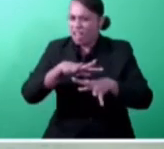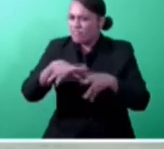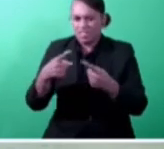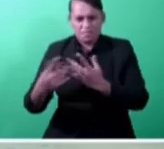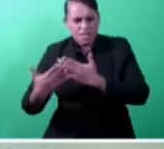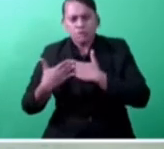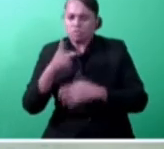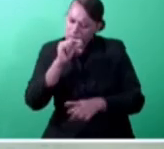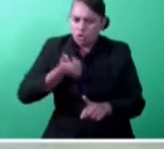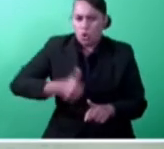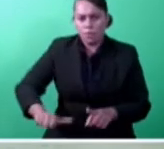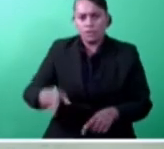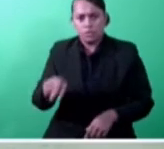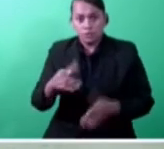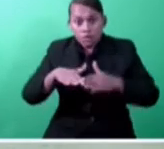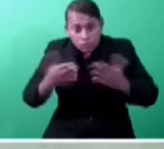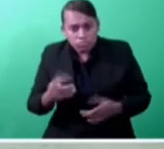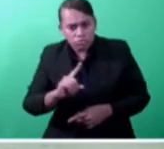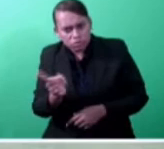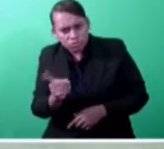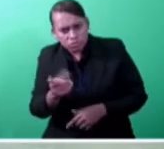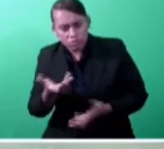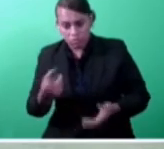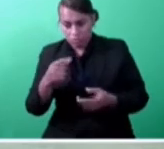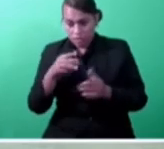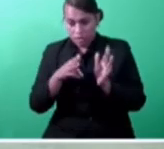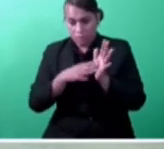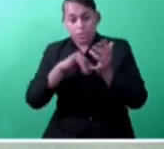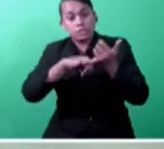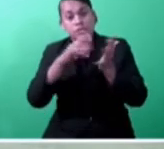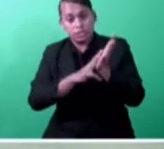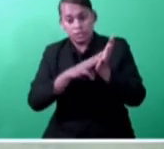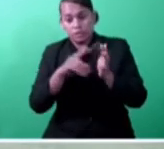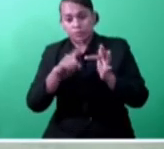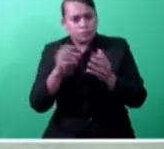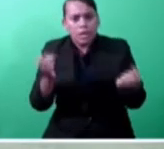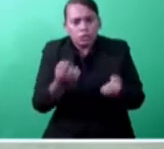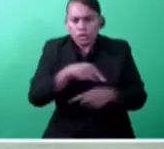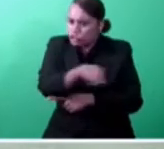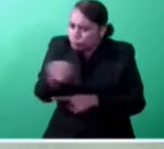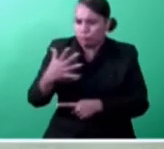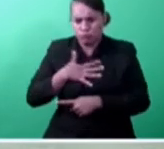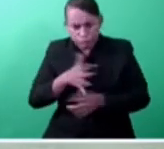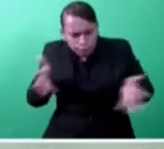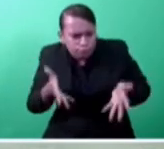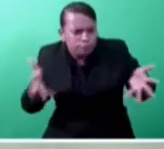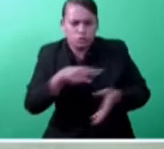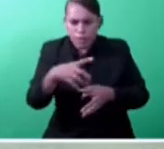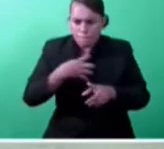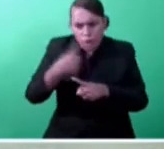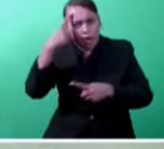This will give a further fuel to the MSMEs and encourage more Fijians to become job creators